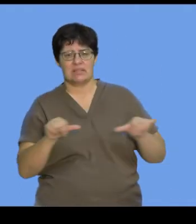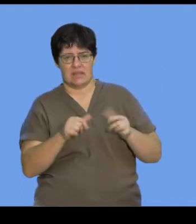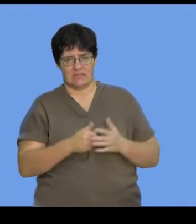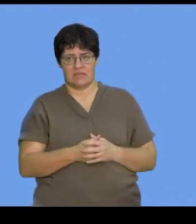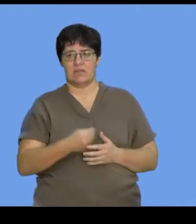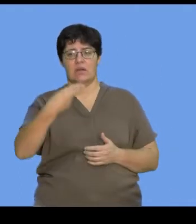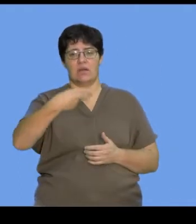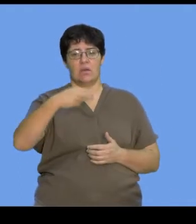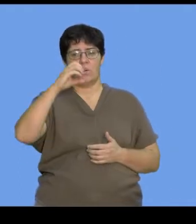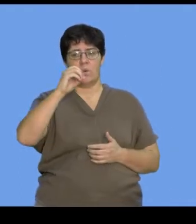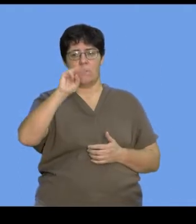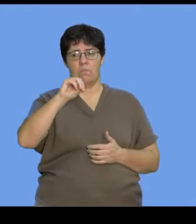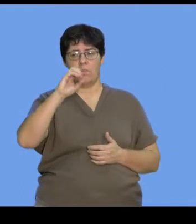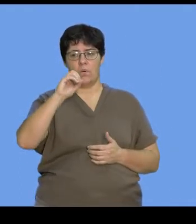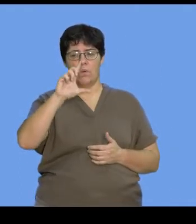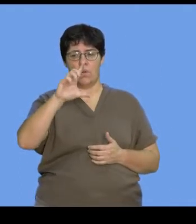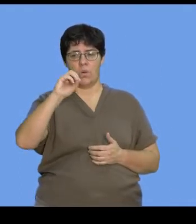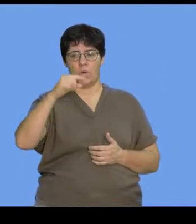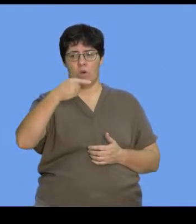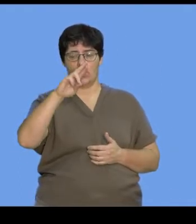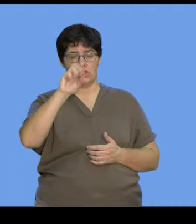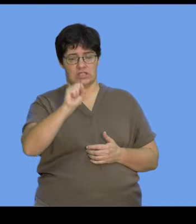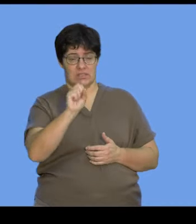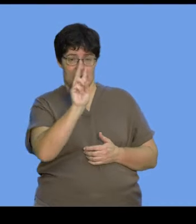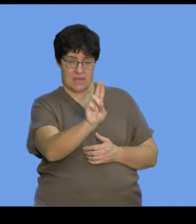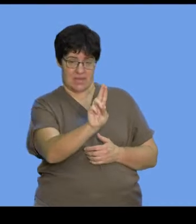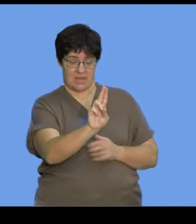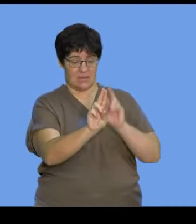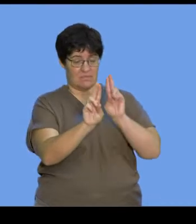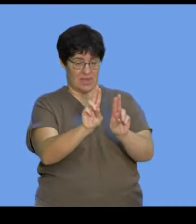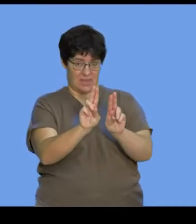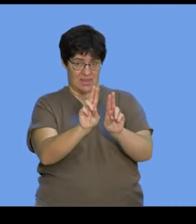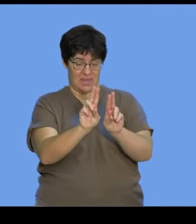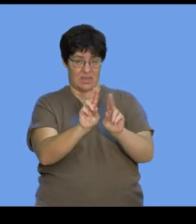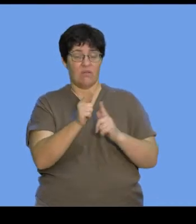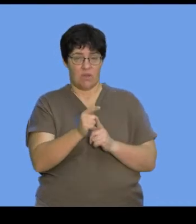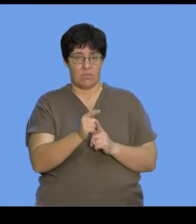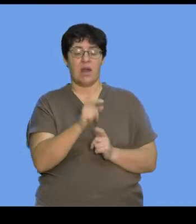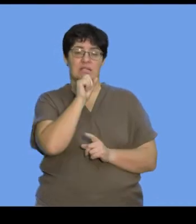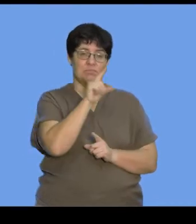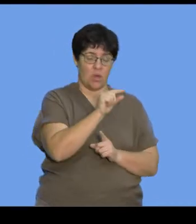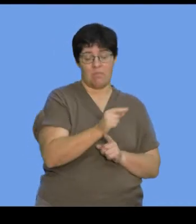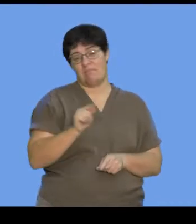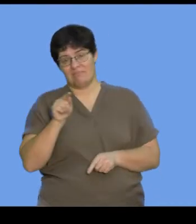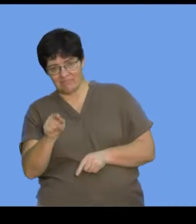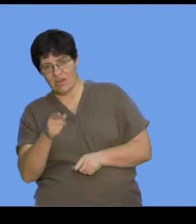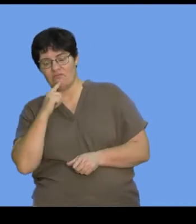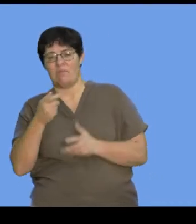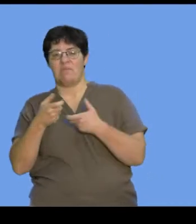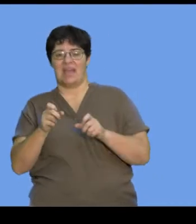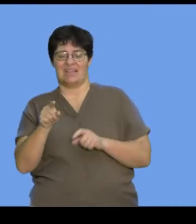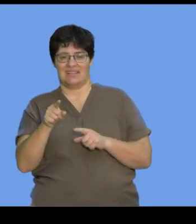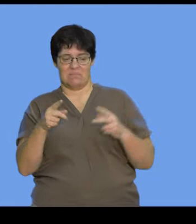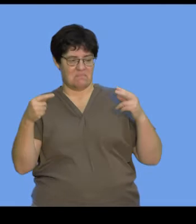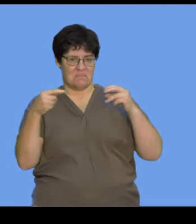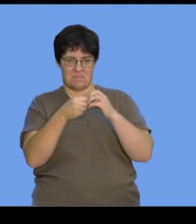to that as a homologous pair. And again, remember that one of these chromosomes are inherited from the sperm and the other from the